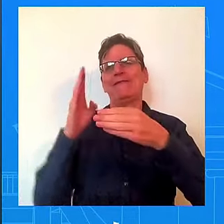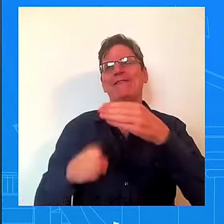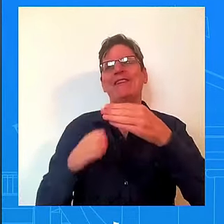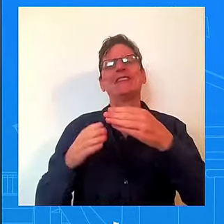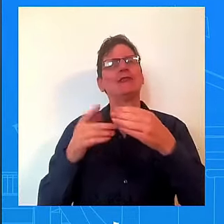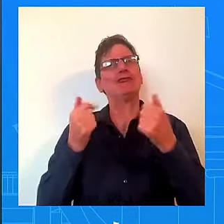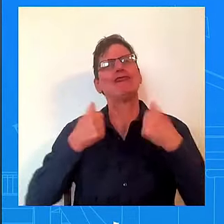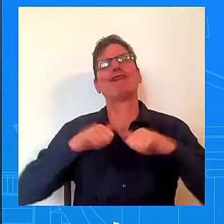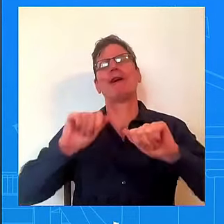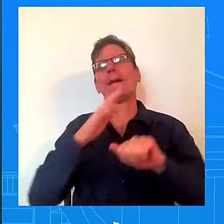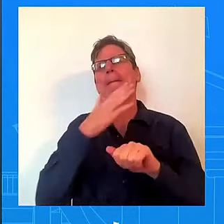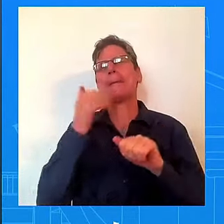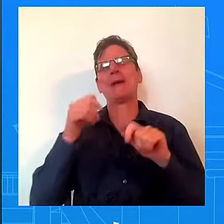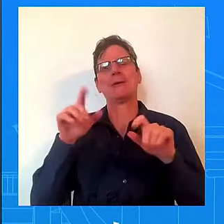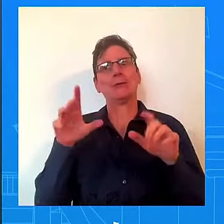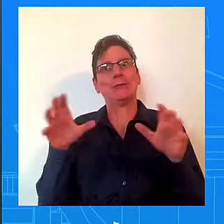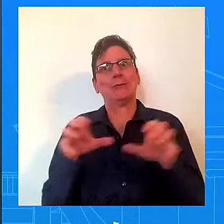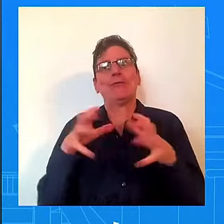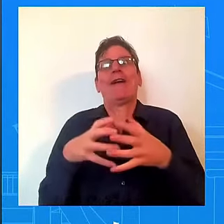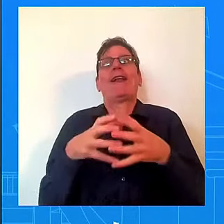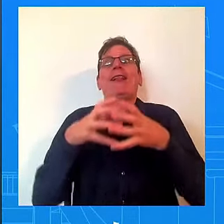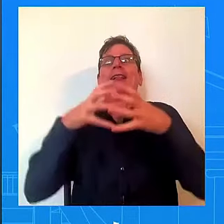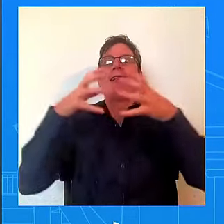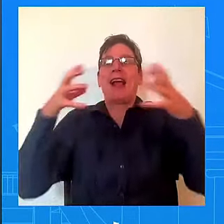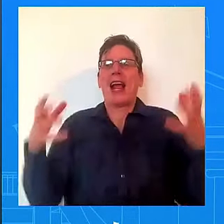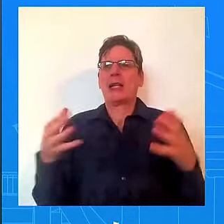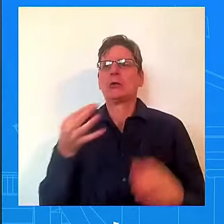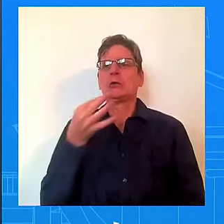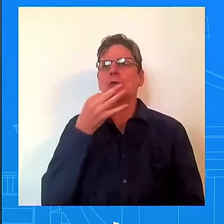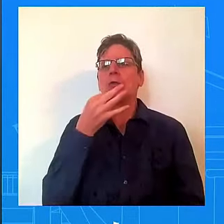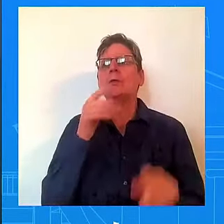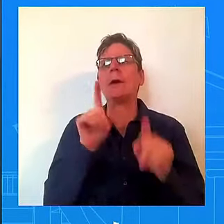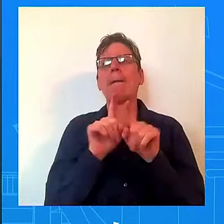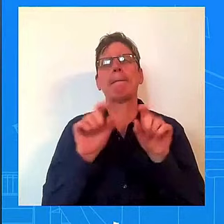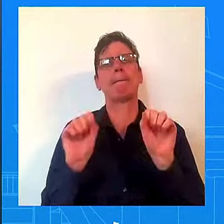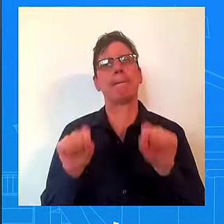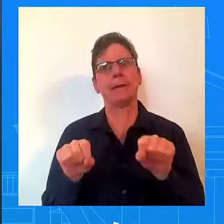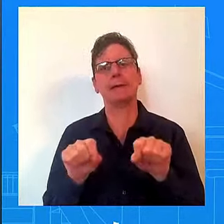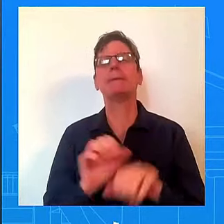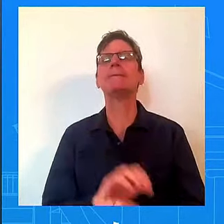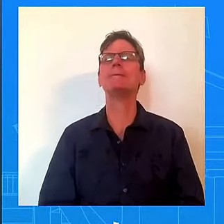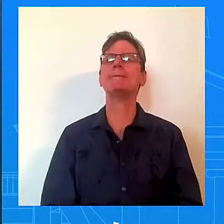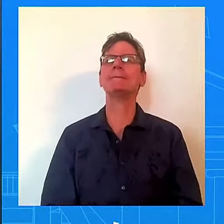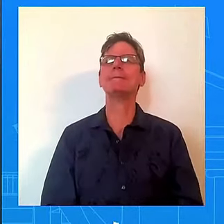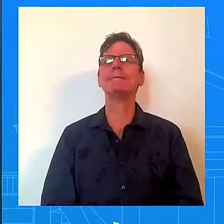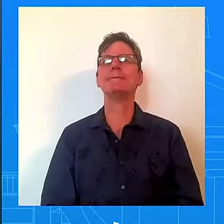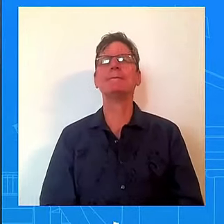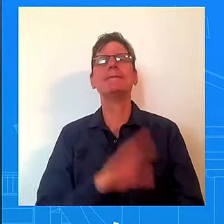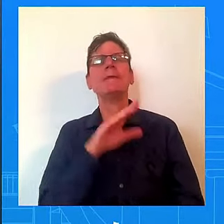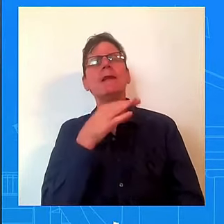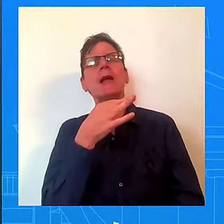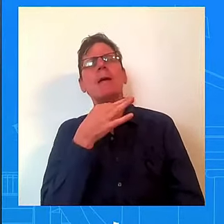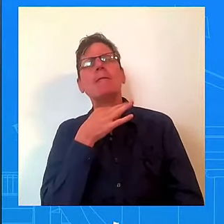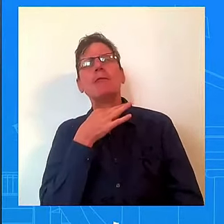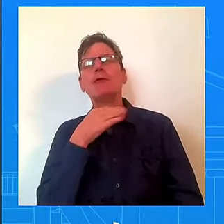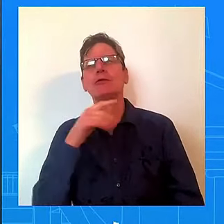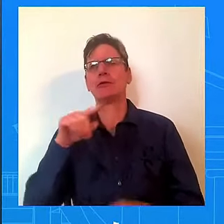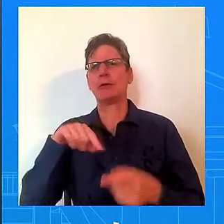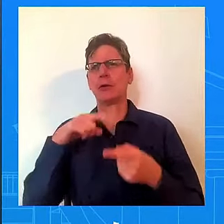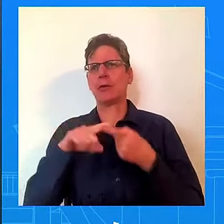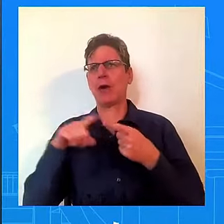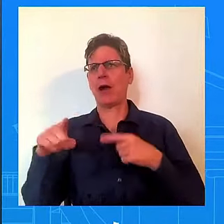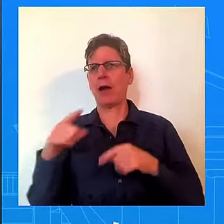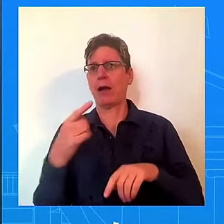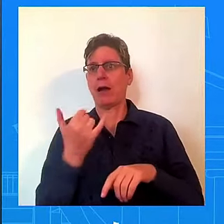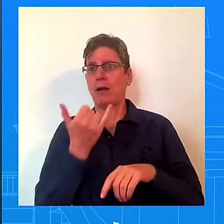you're trying to correct a problem that is 50 and 60 years in the making, you know, the reality is that you don't replace